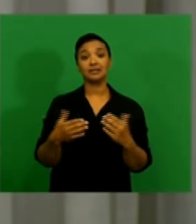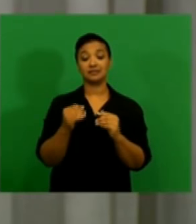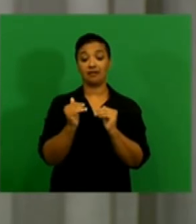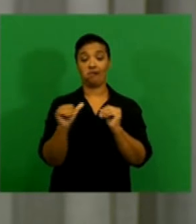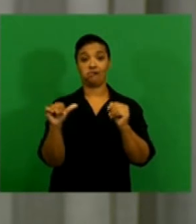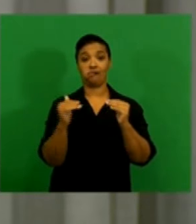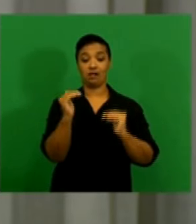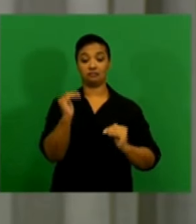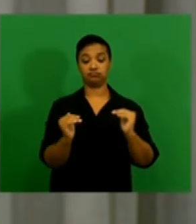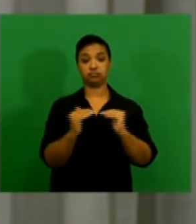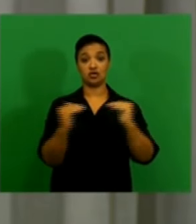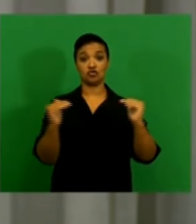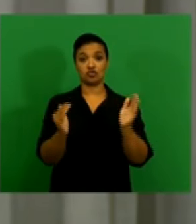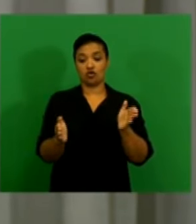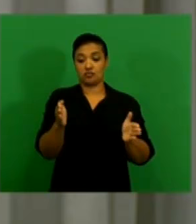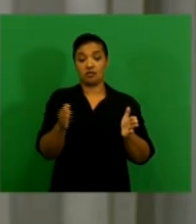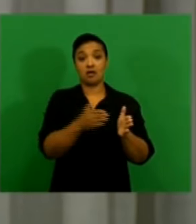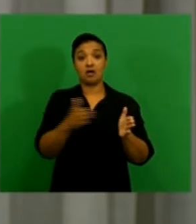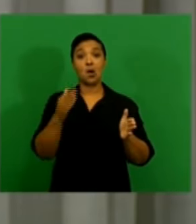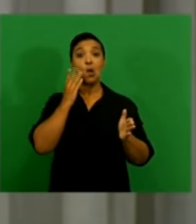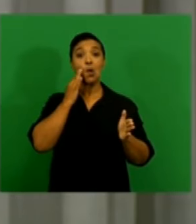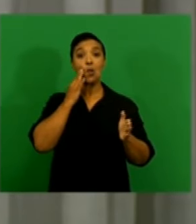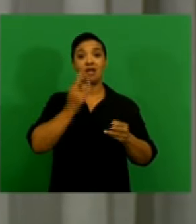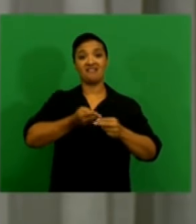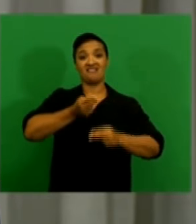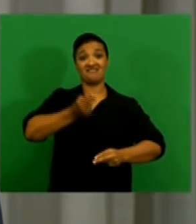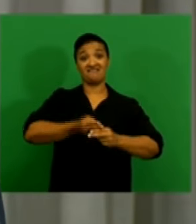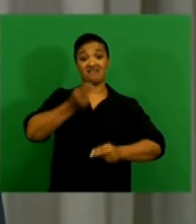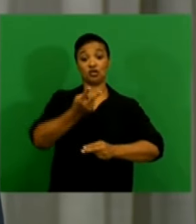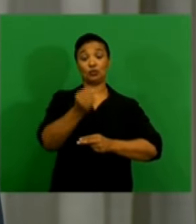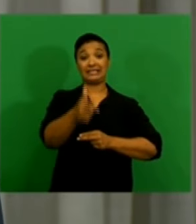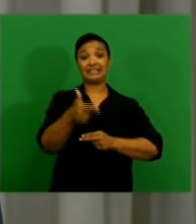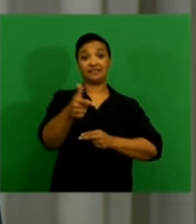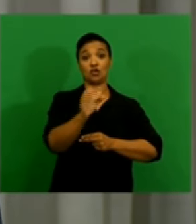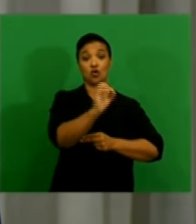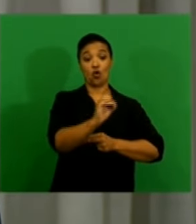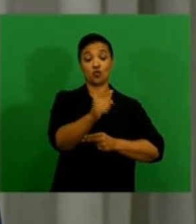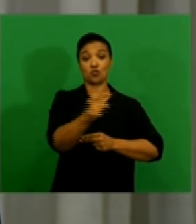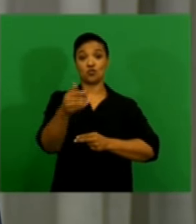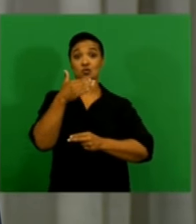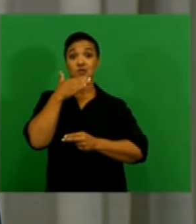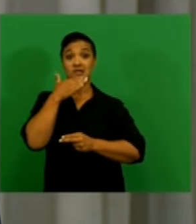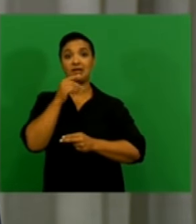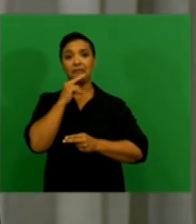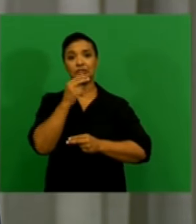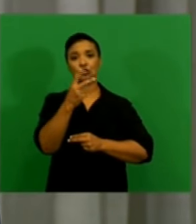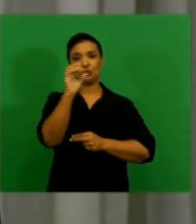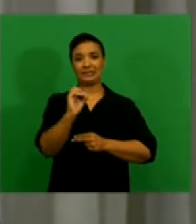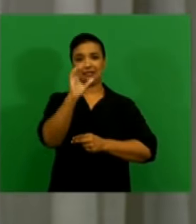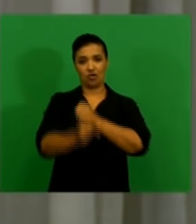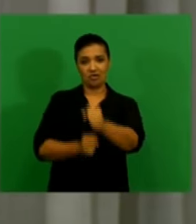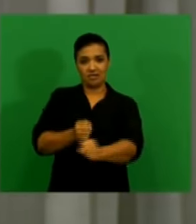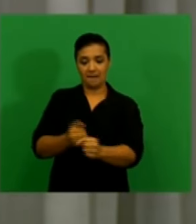to within the target range during the final quarter of 2017 and to average 6.2% for the year,